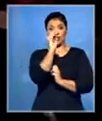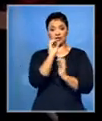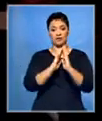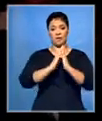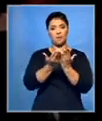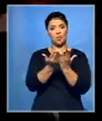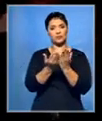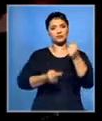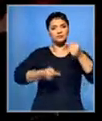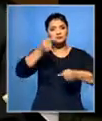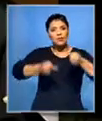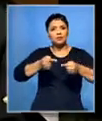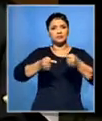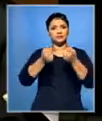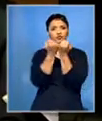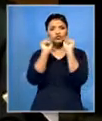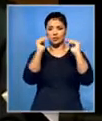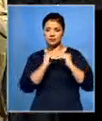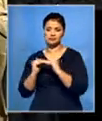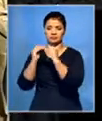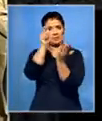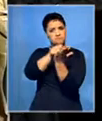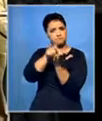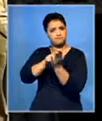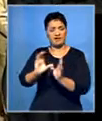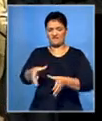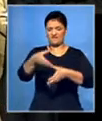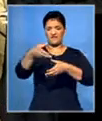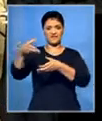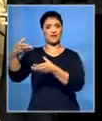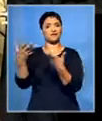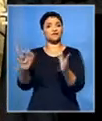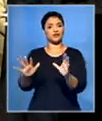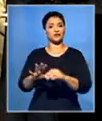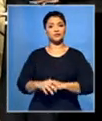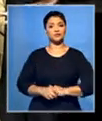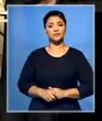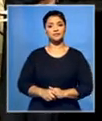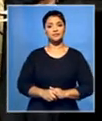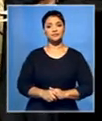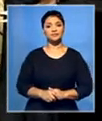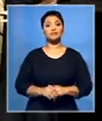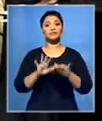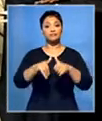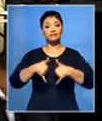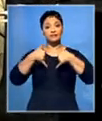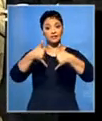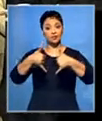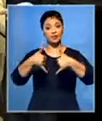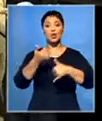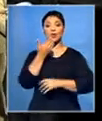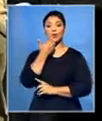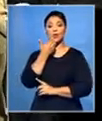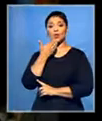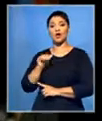democracy and politics. The Order of the Grand Companions of O.R. Tambo in Silver awarded to